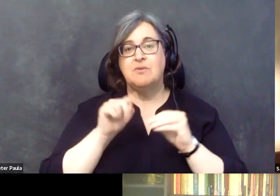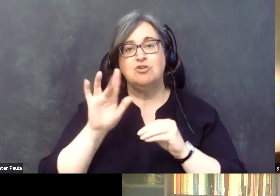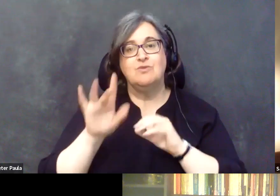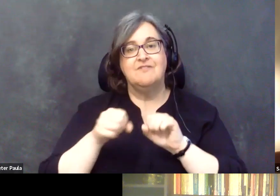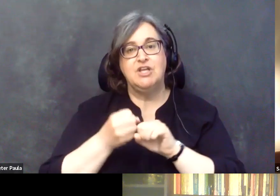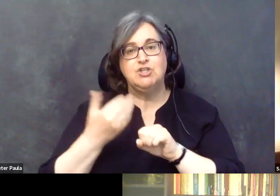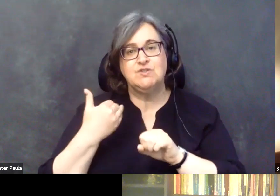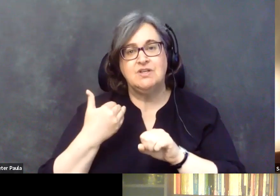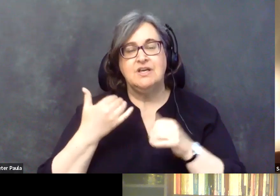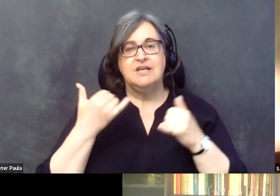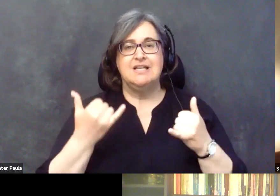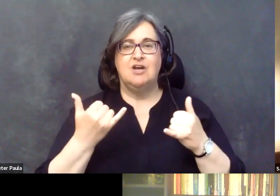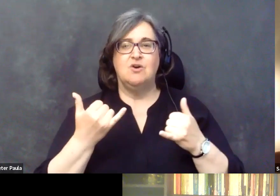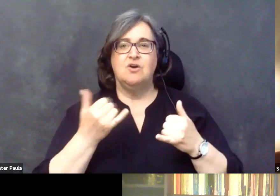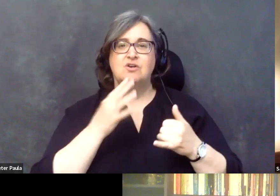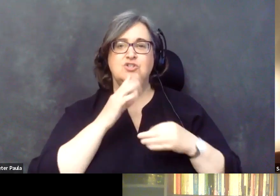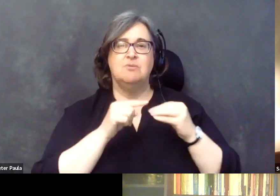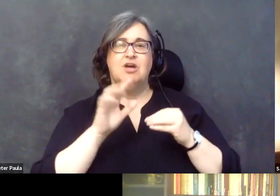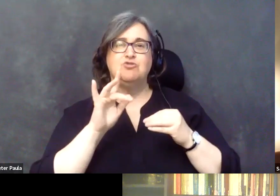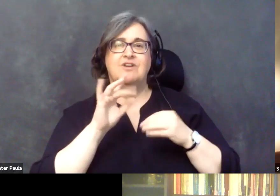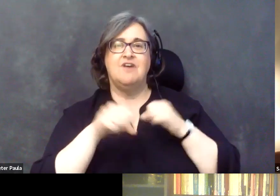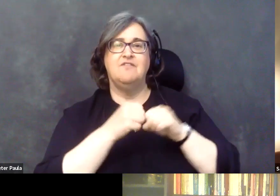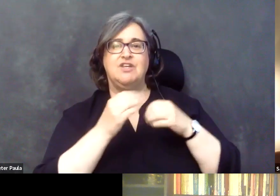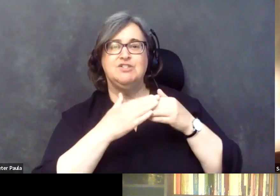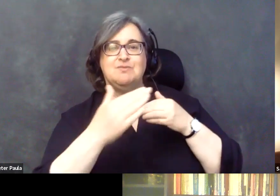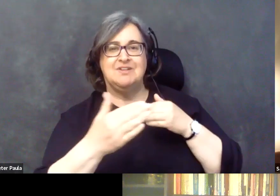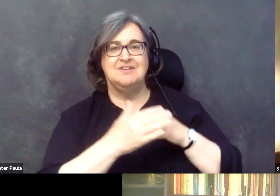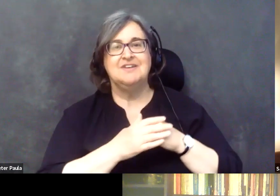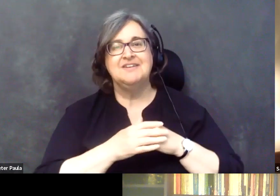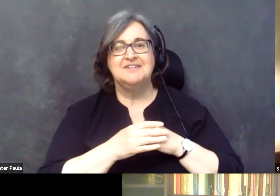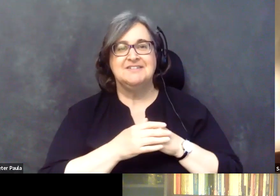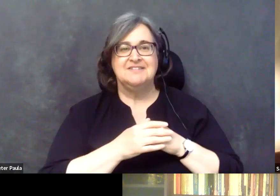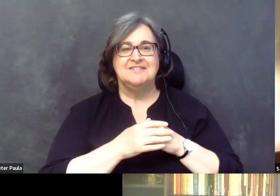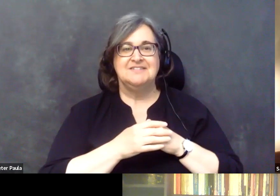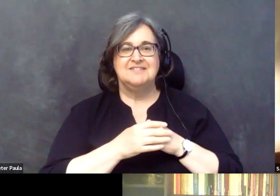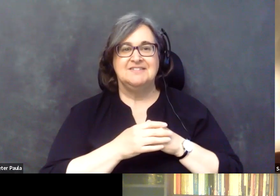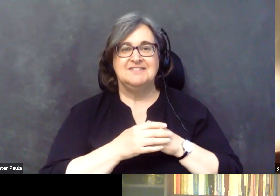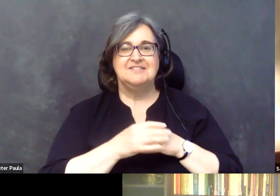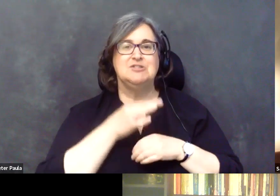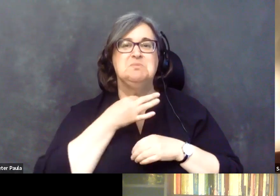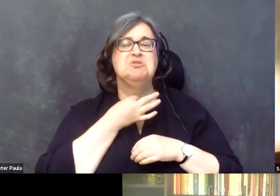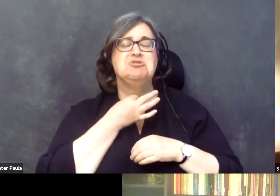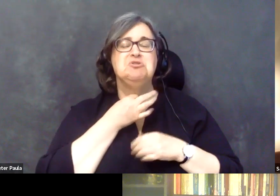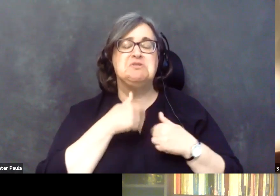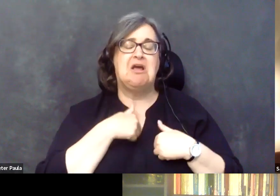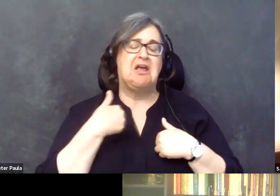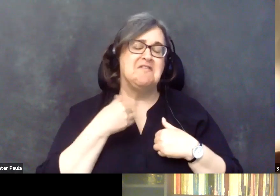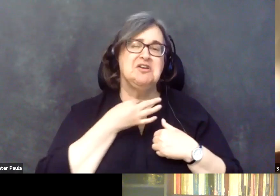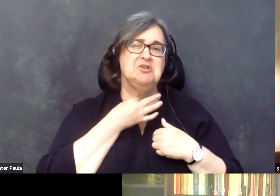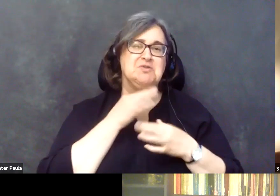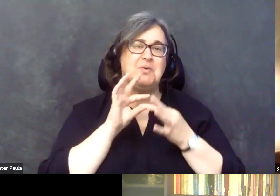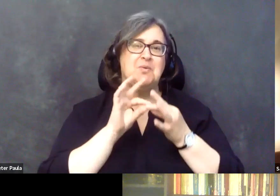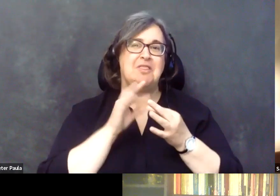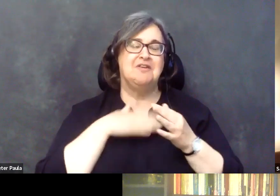ago, let's end by talking about 25 years from now. So I, I sometimes frame up these curiosities of mine relative